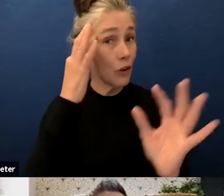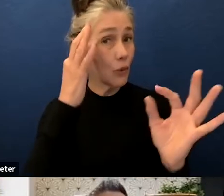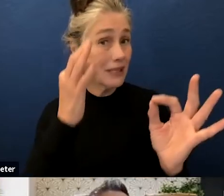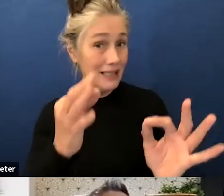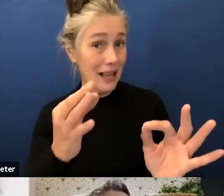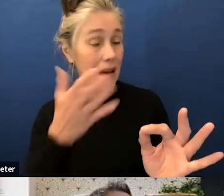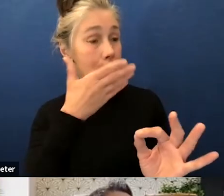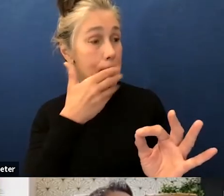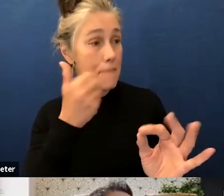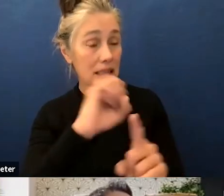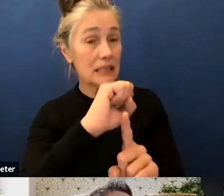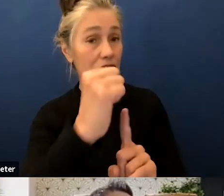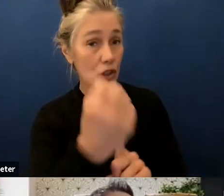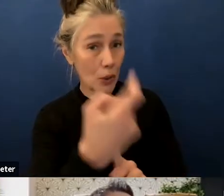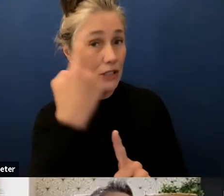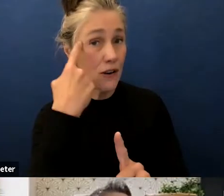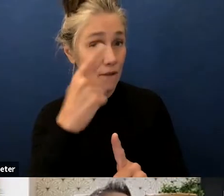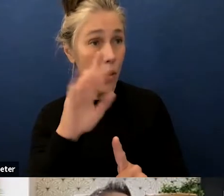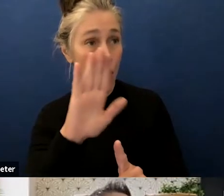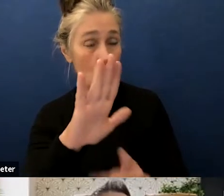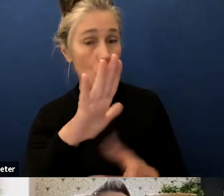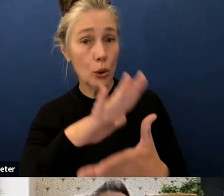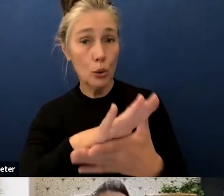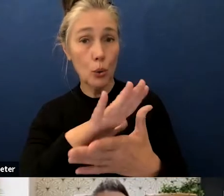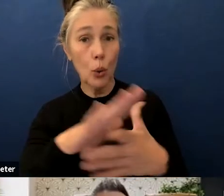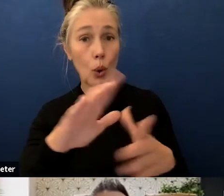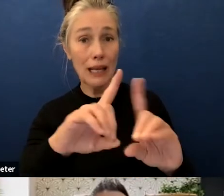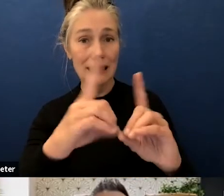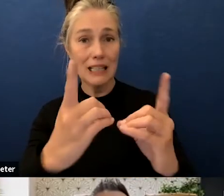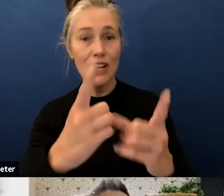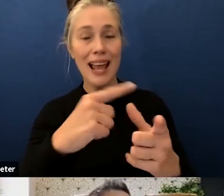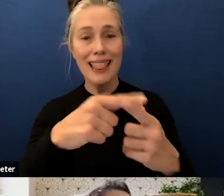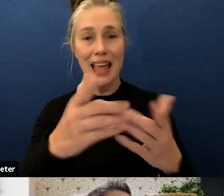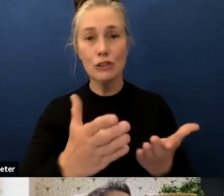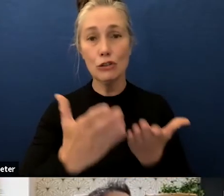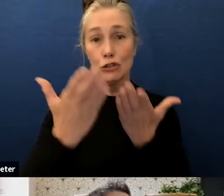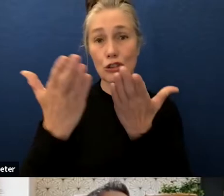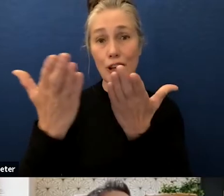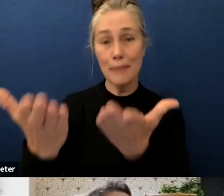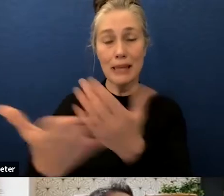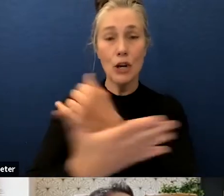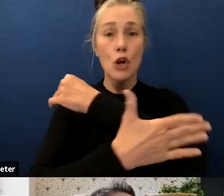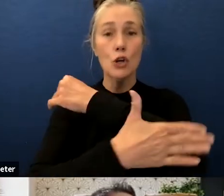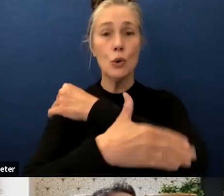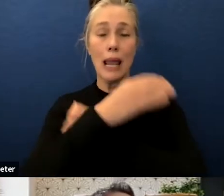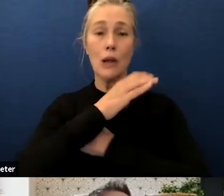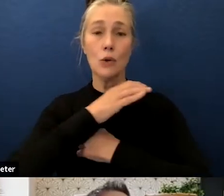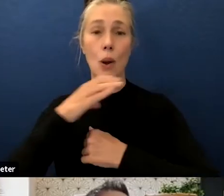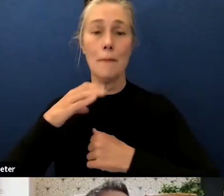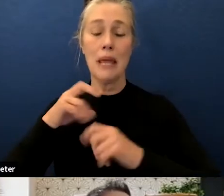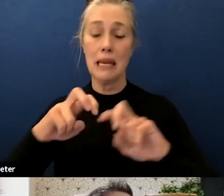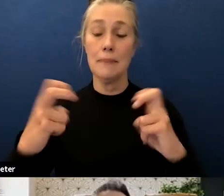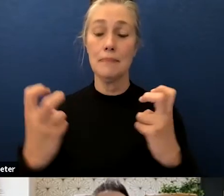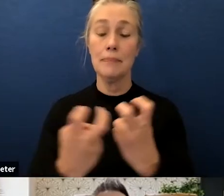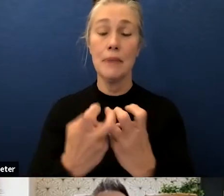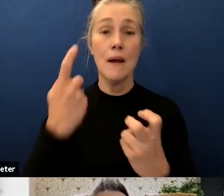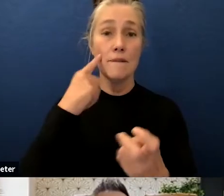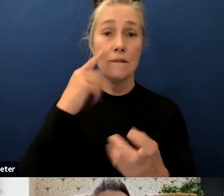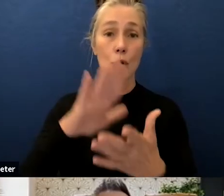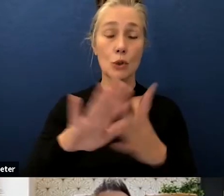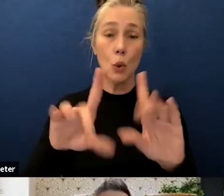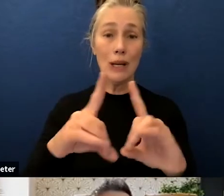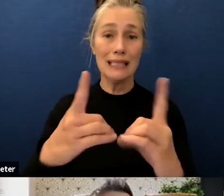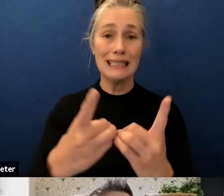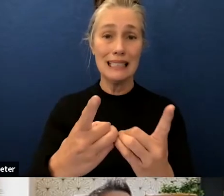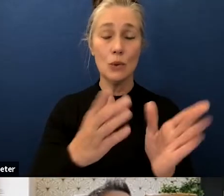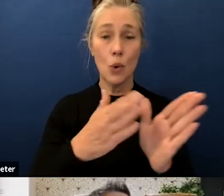school district and then at that time um it'll be submitted to the county committee on school district organizations sometime in january